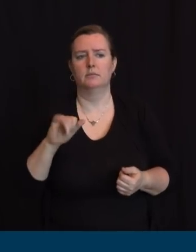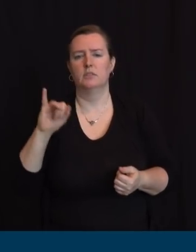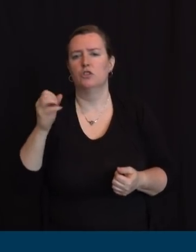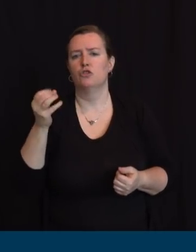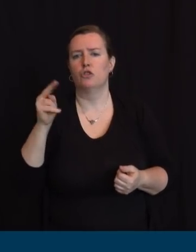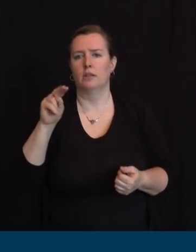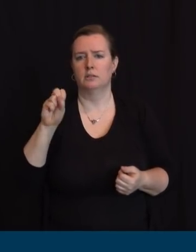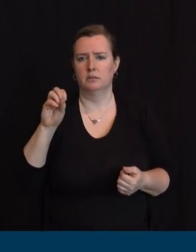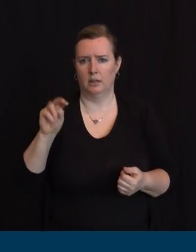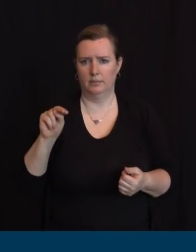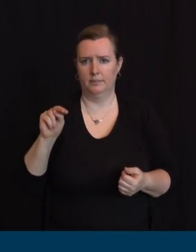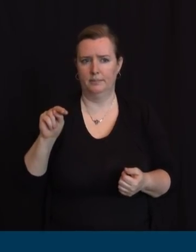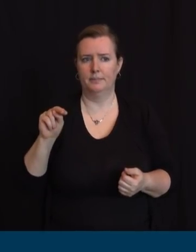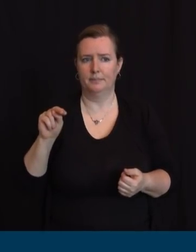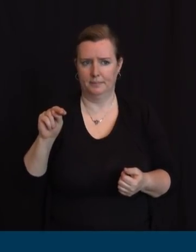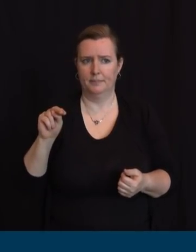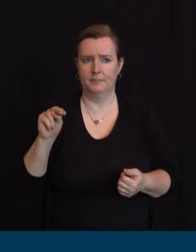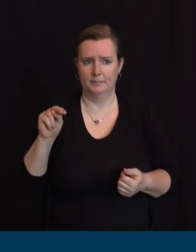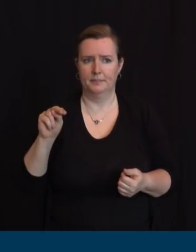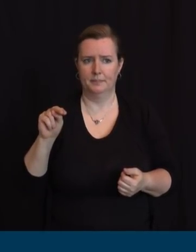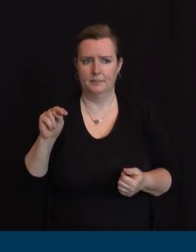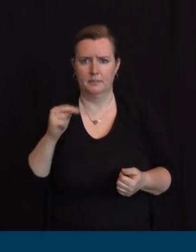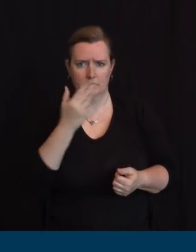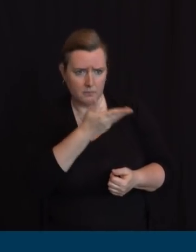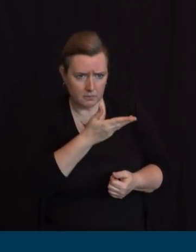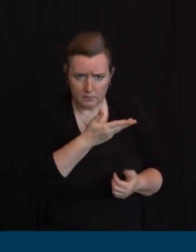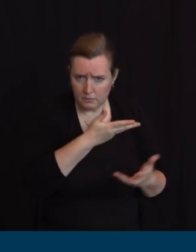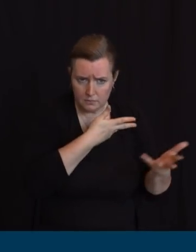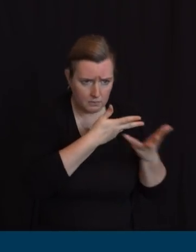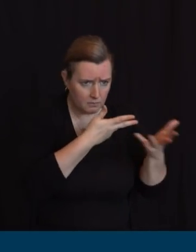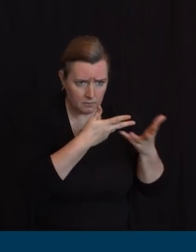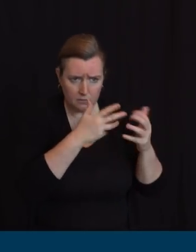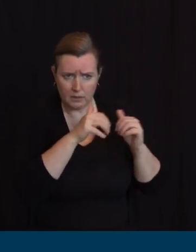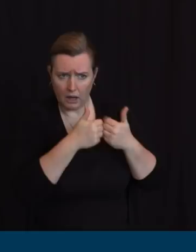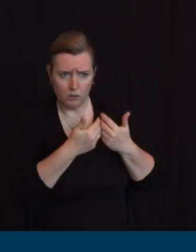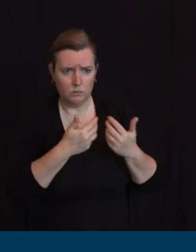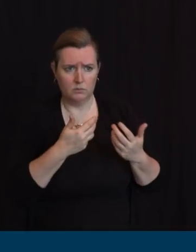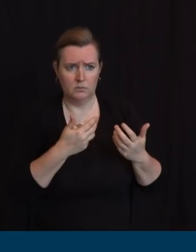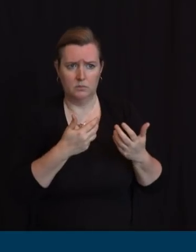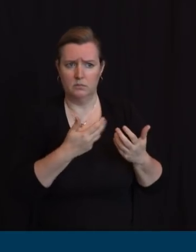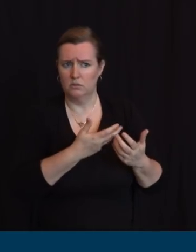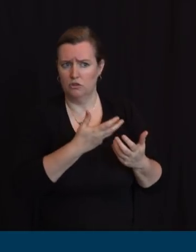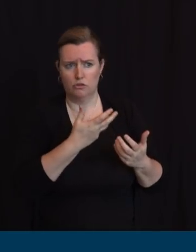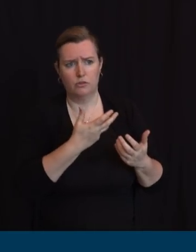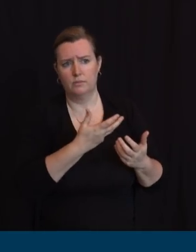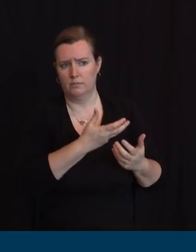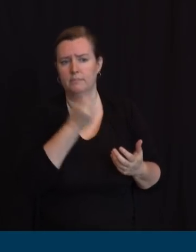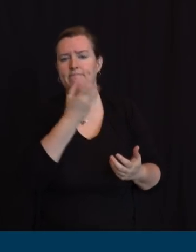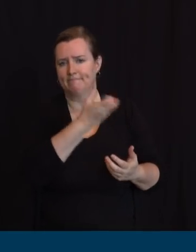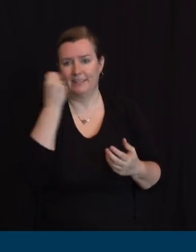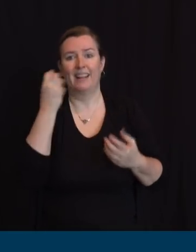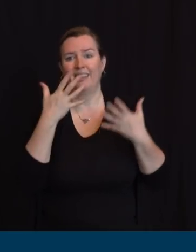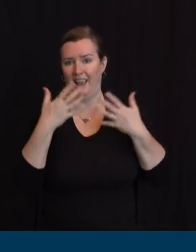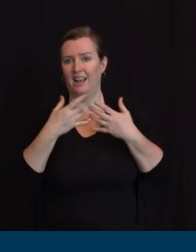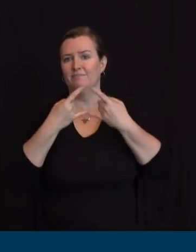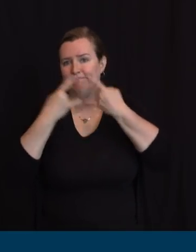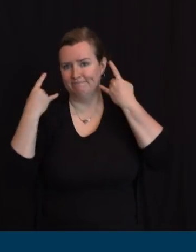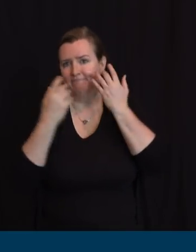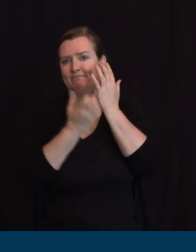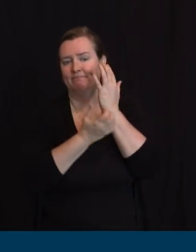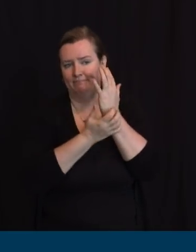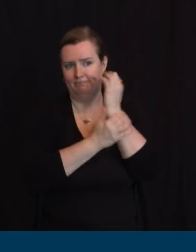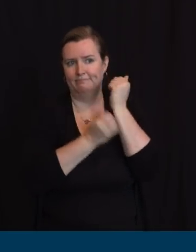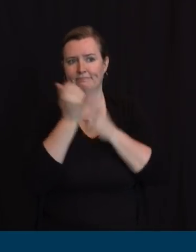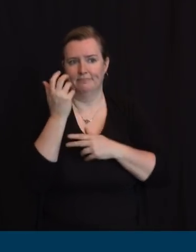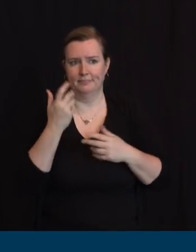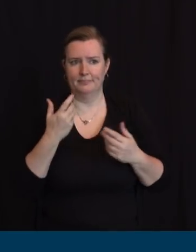her workers is, she's going through a lot of PPE. So that is a win for us and we hope to have that up and running